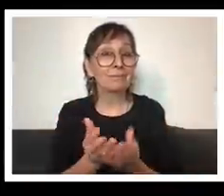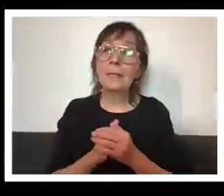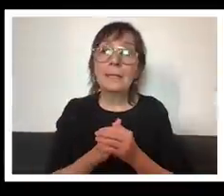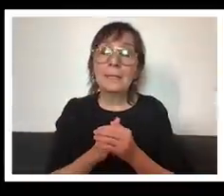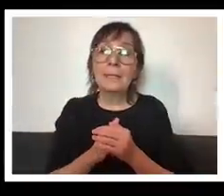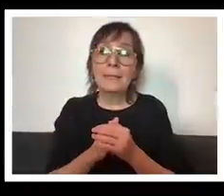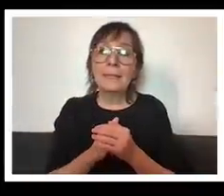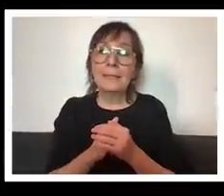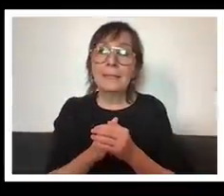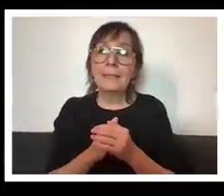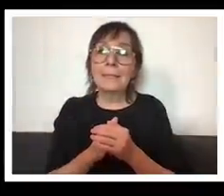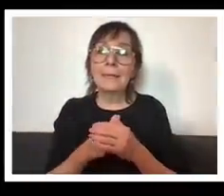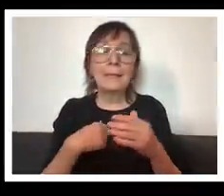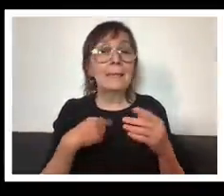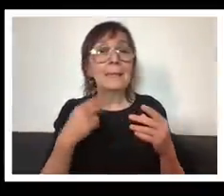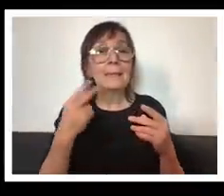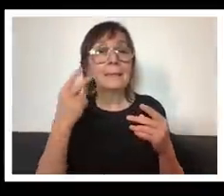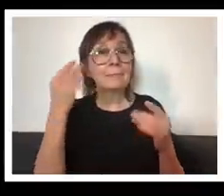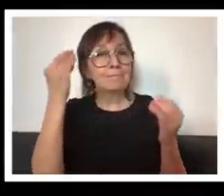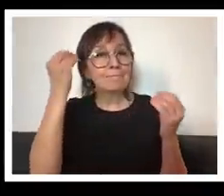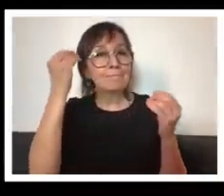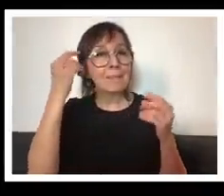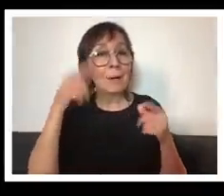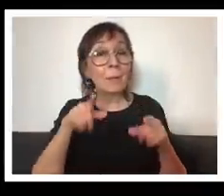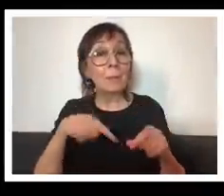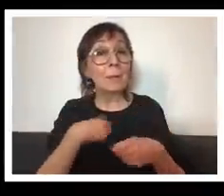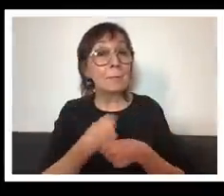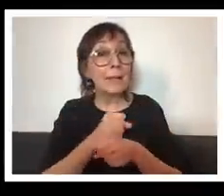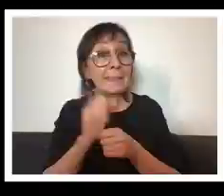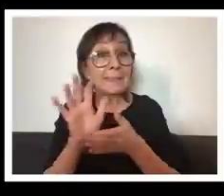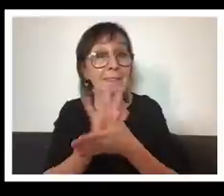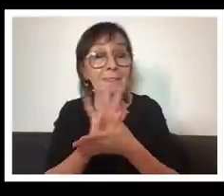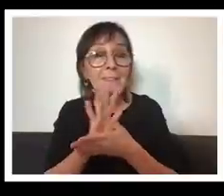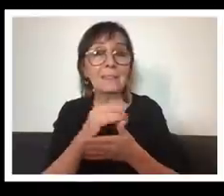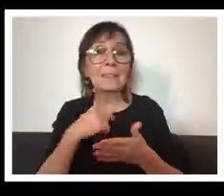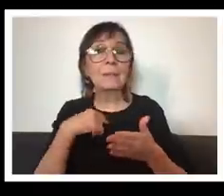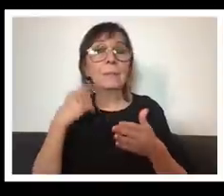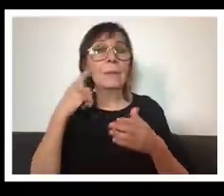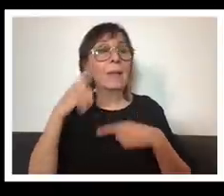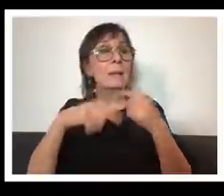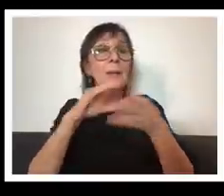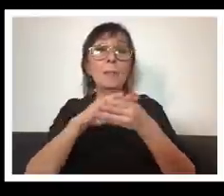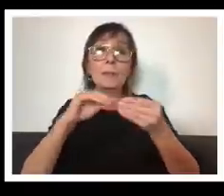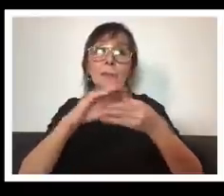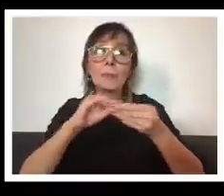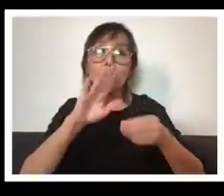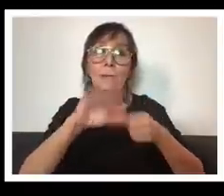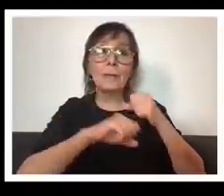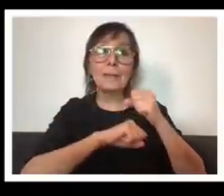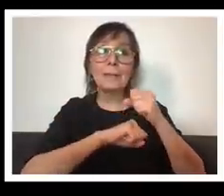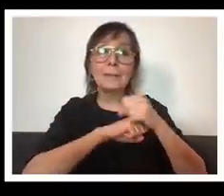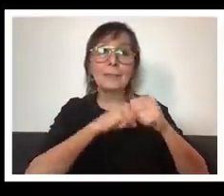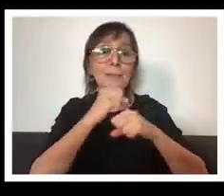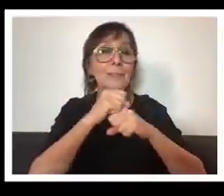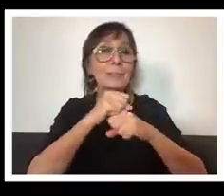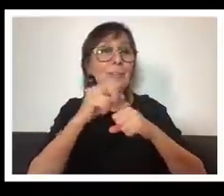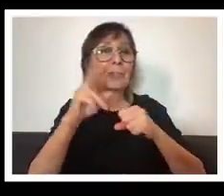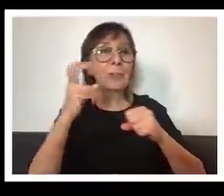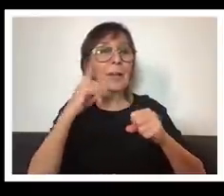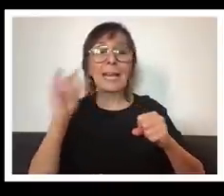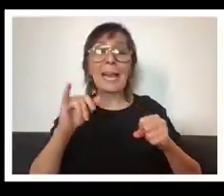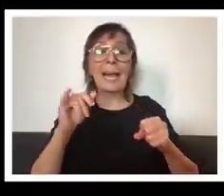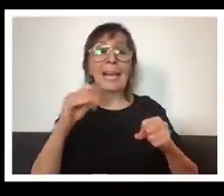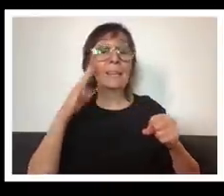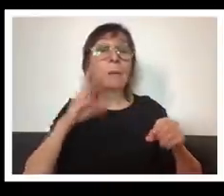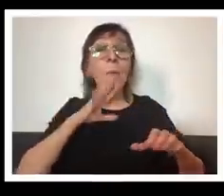you know i i think about when we were making the film we thought a lot about the structure of the story being kind of like a pebble thrown in the water and you